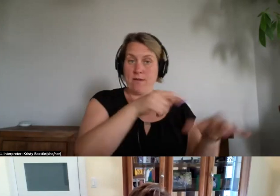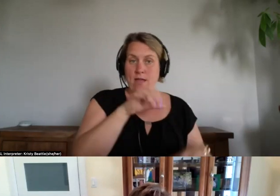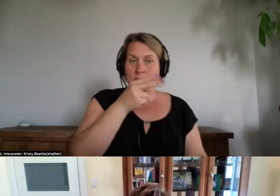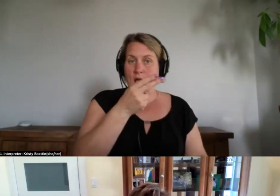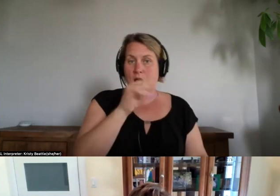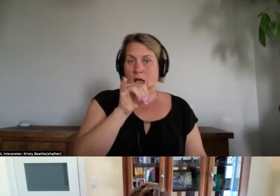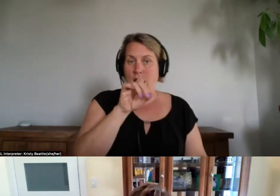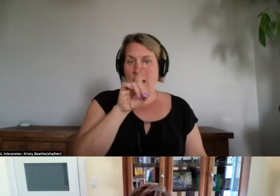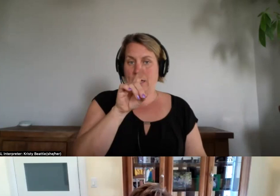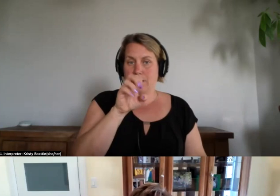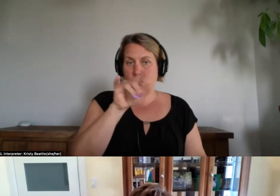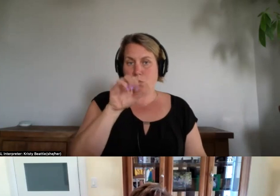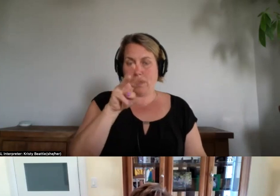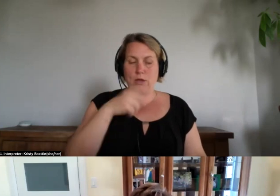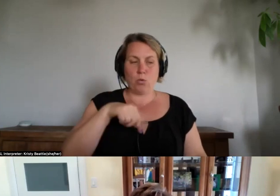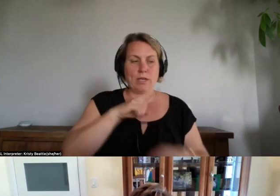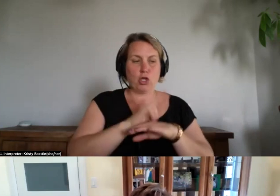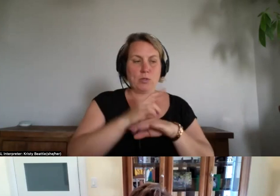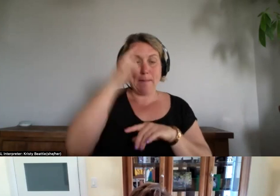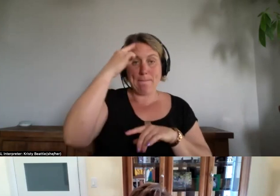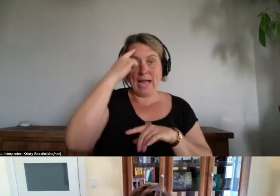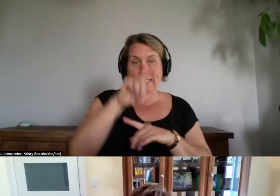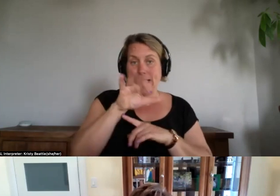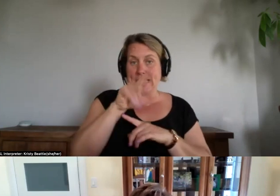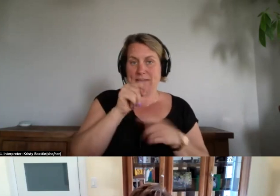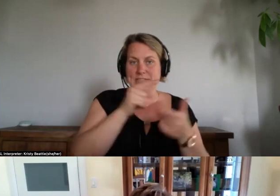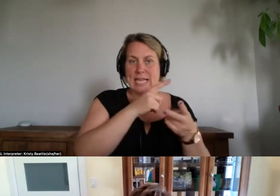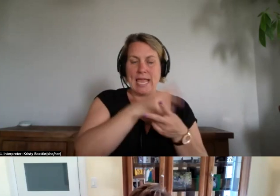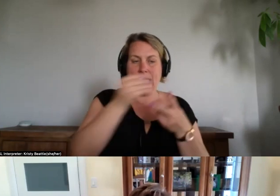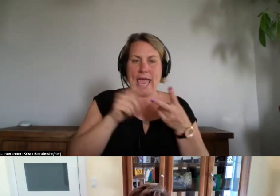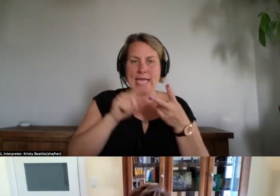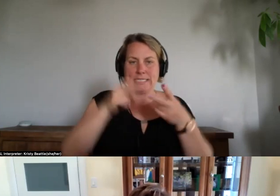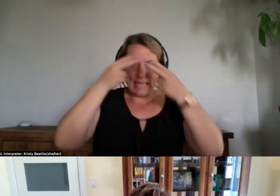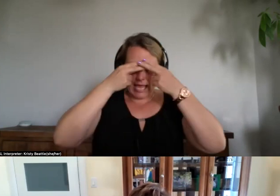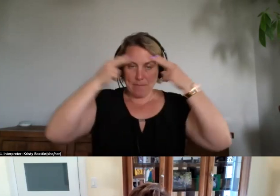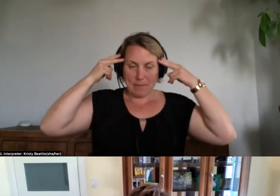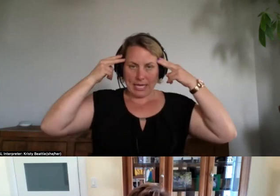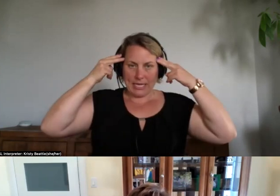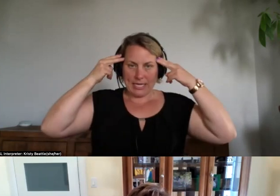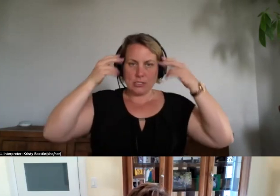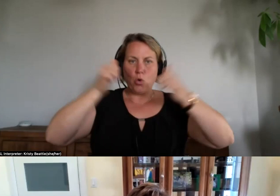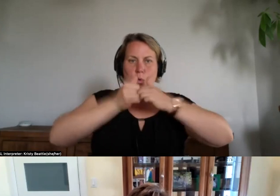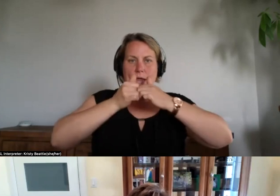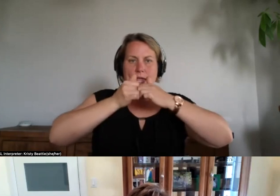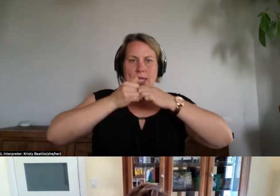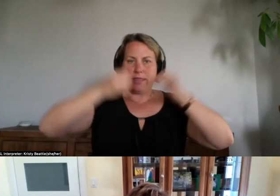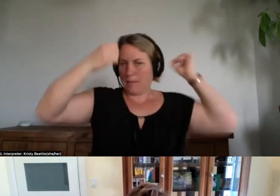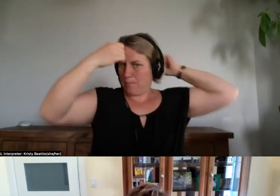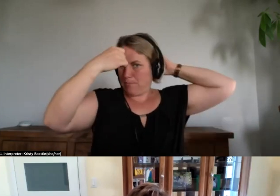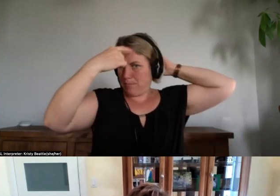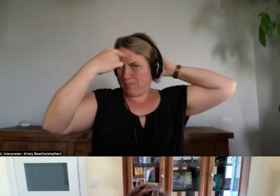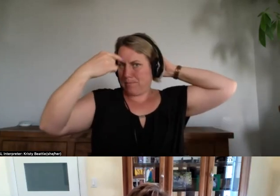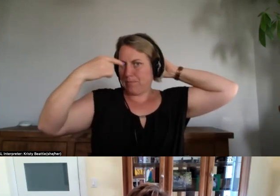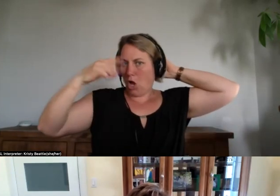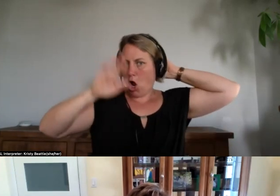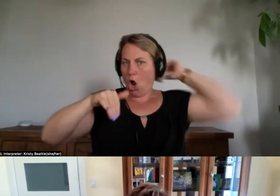and the muse to head bent and an eeg sensor placed on pz and that